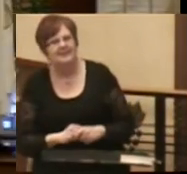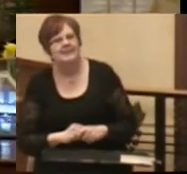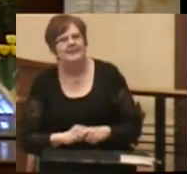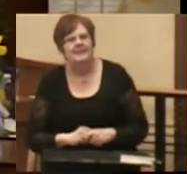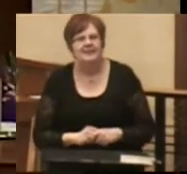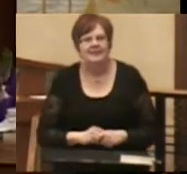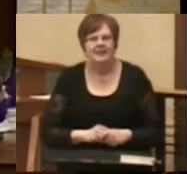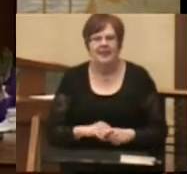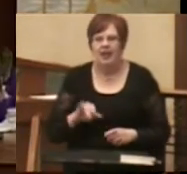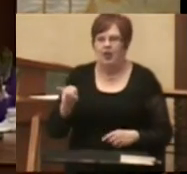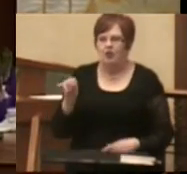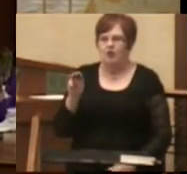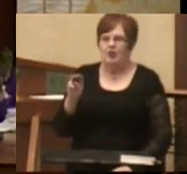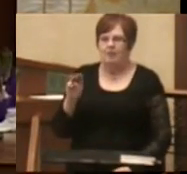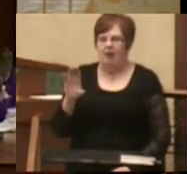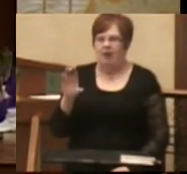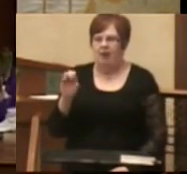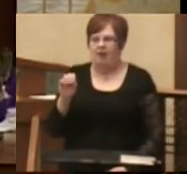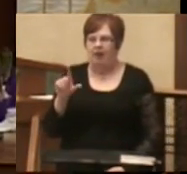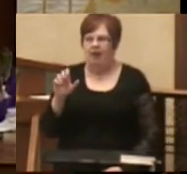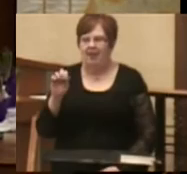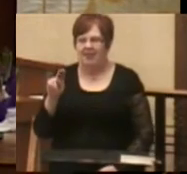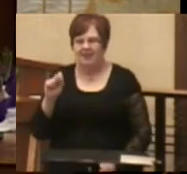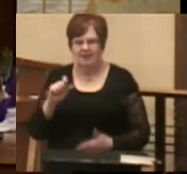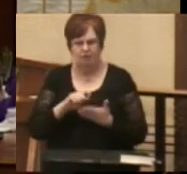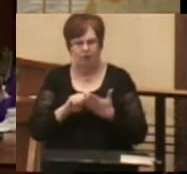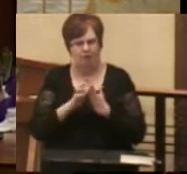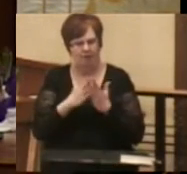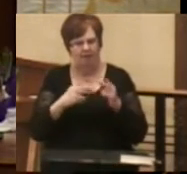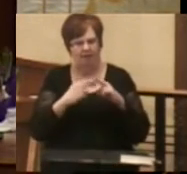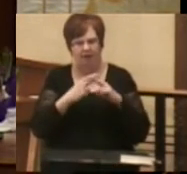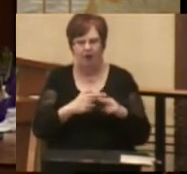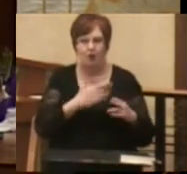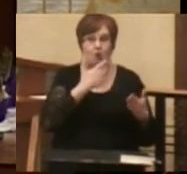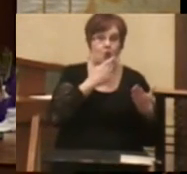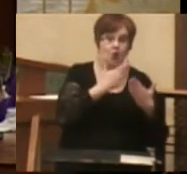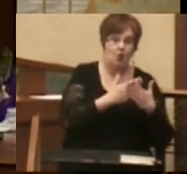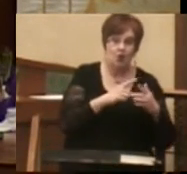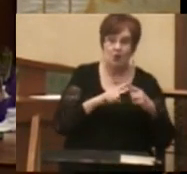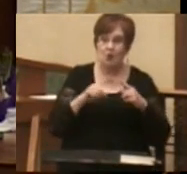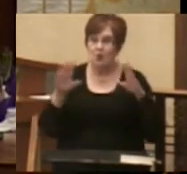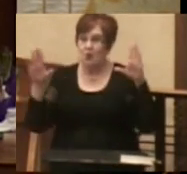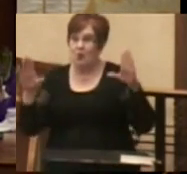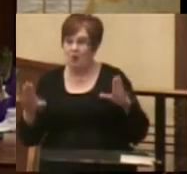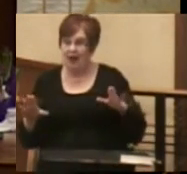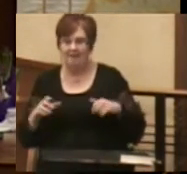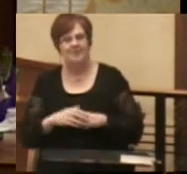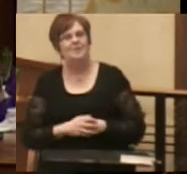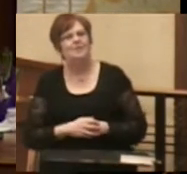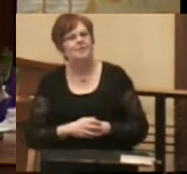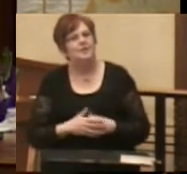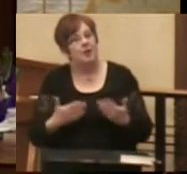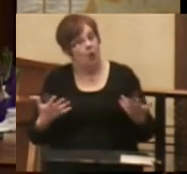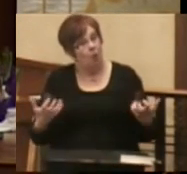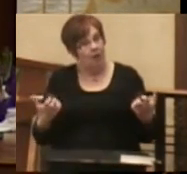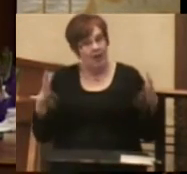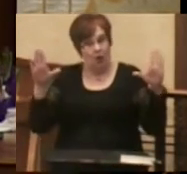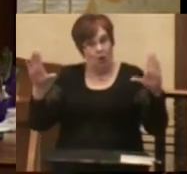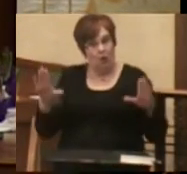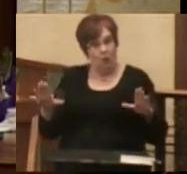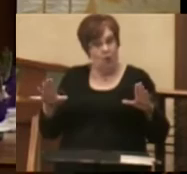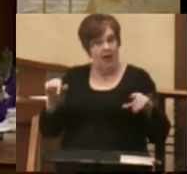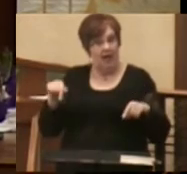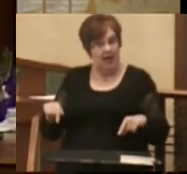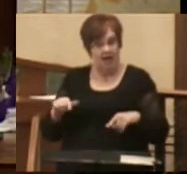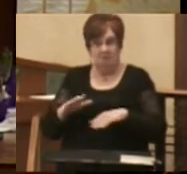Jim Collins, in his book, Good to Great, says that if you want a great institution, you have to get the right people on the